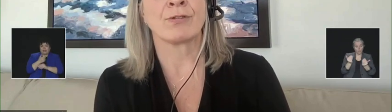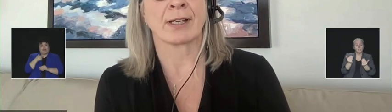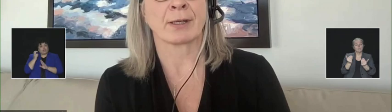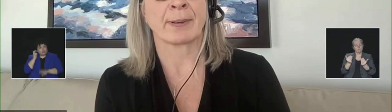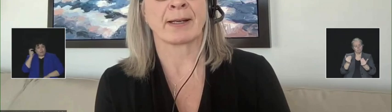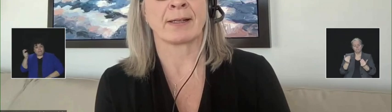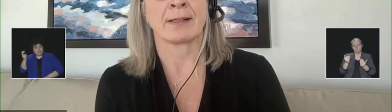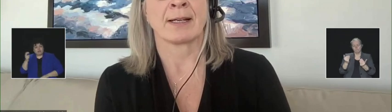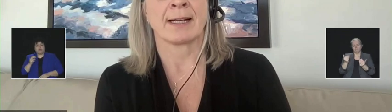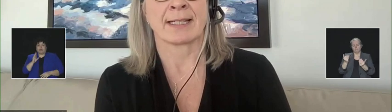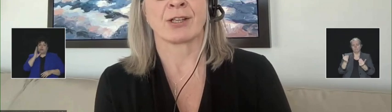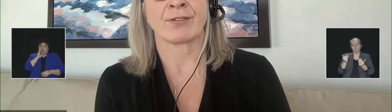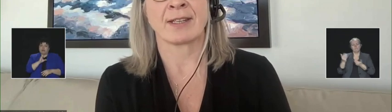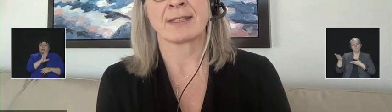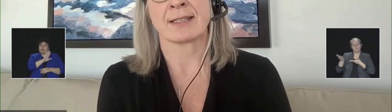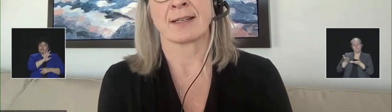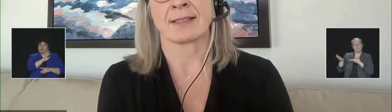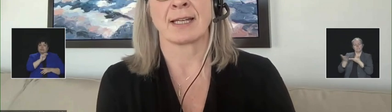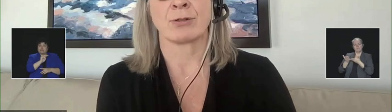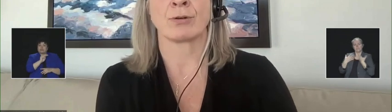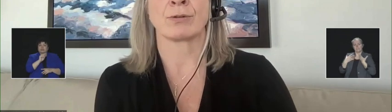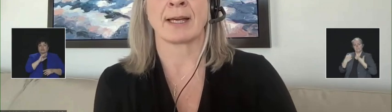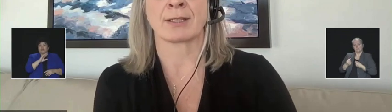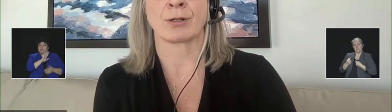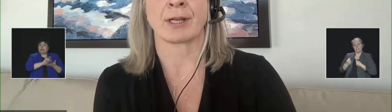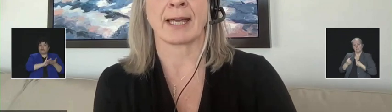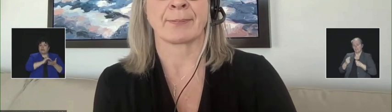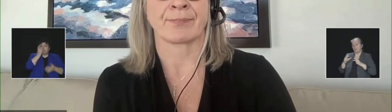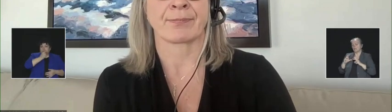will be covered by non-assured